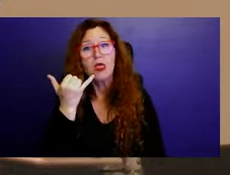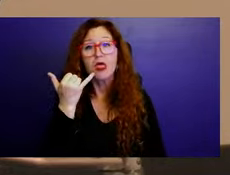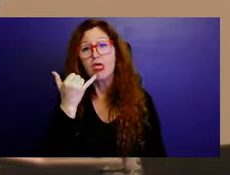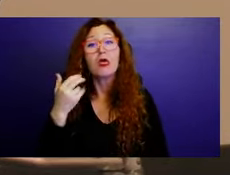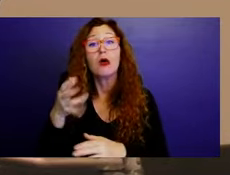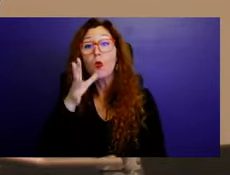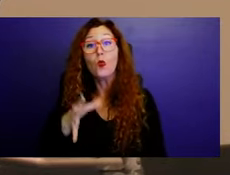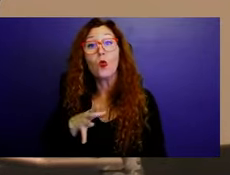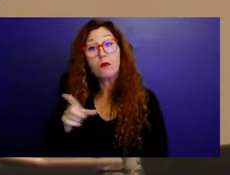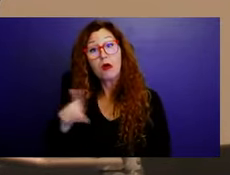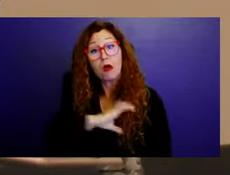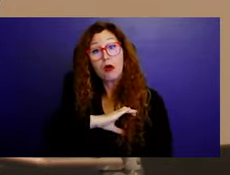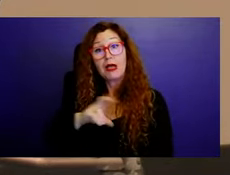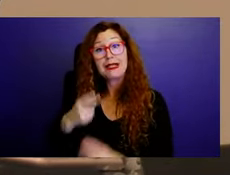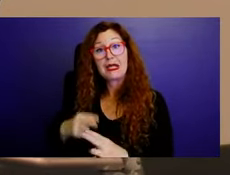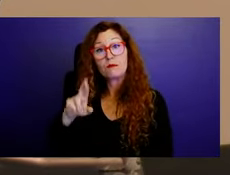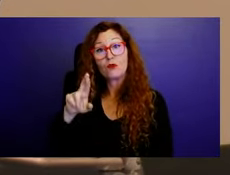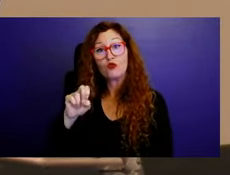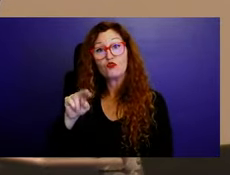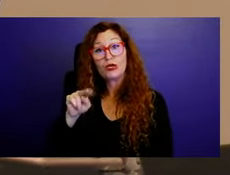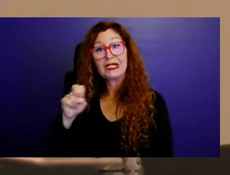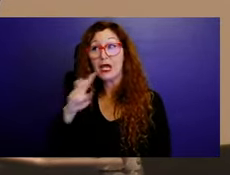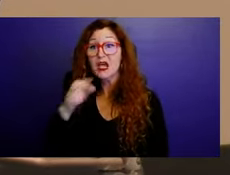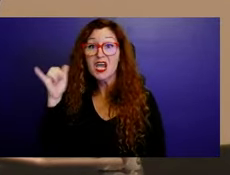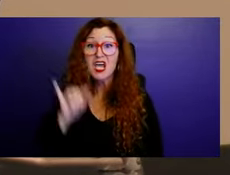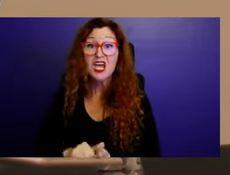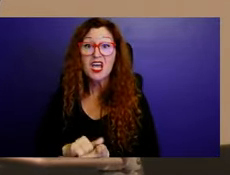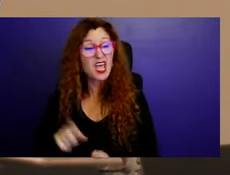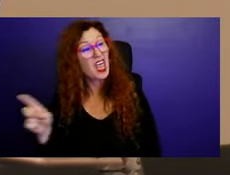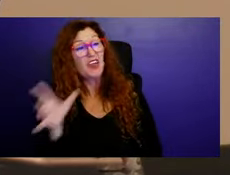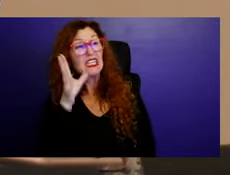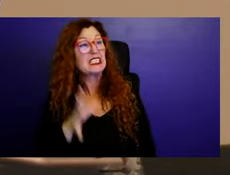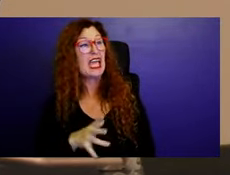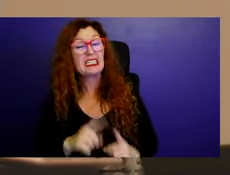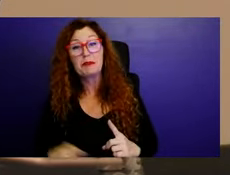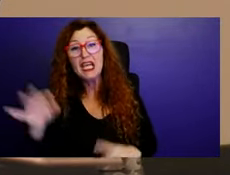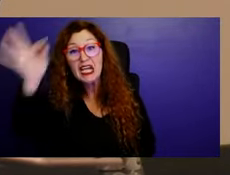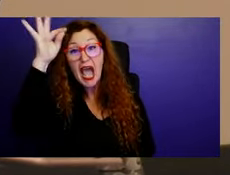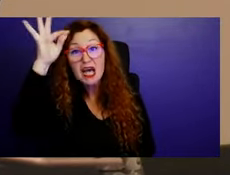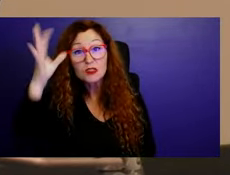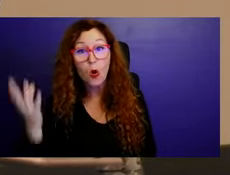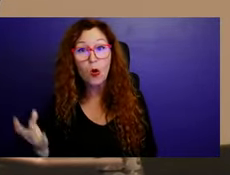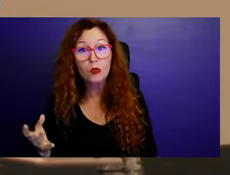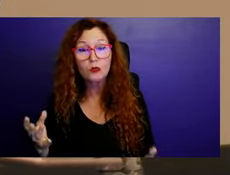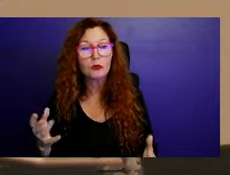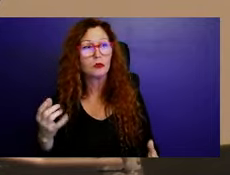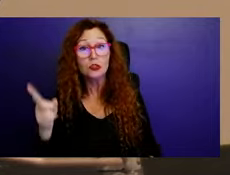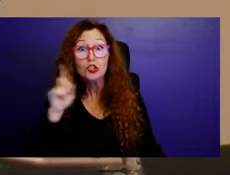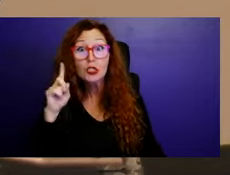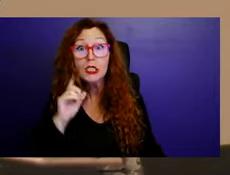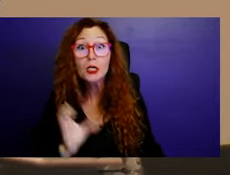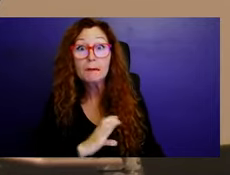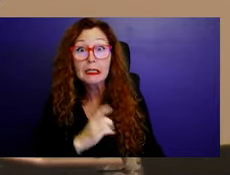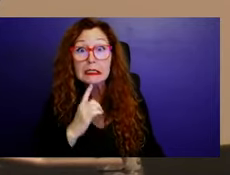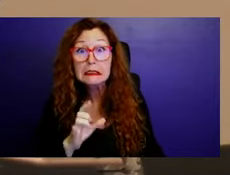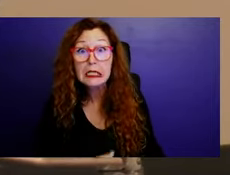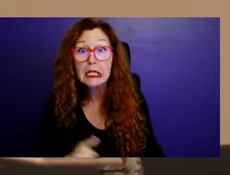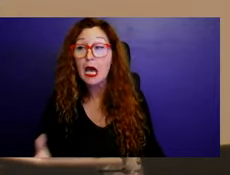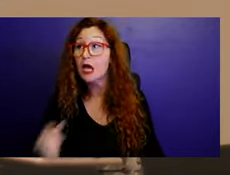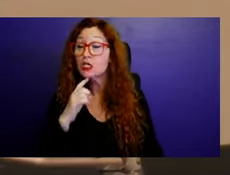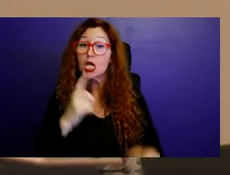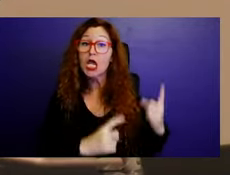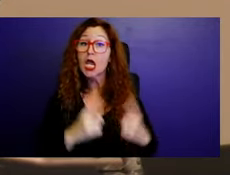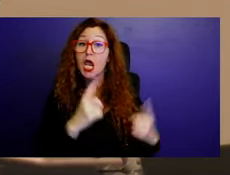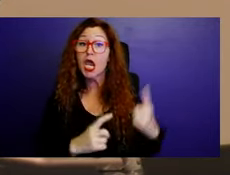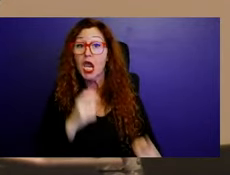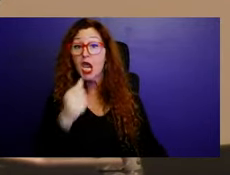this lady is being an ASS whole that she's asking these questions so I'm not going to hear of it and stuff. All